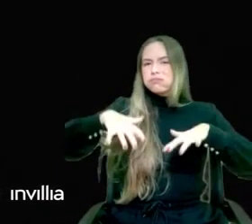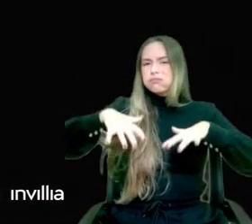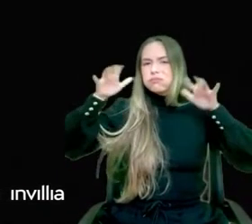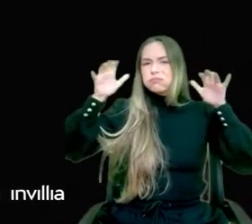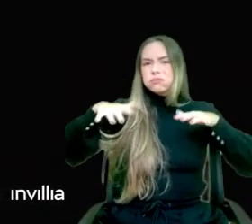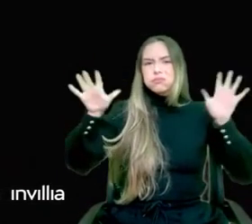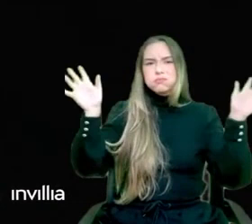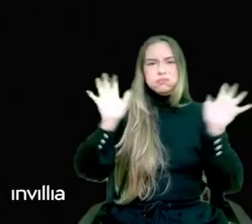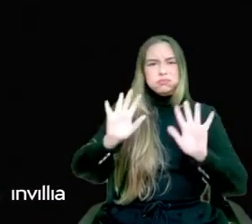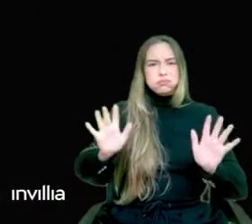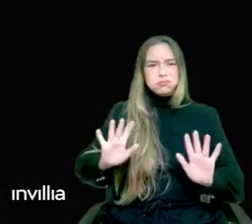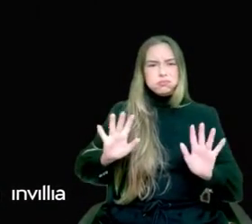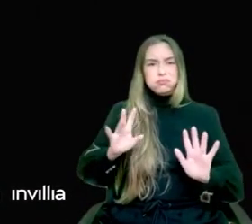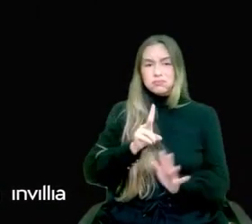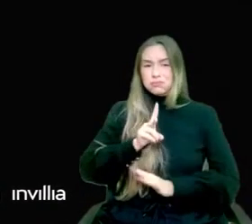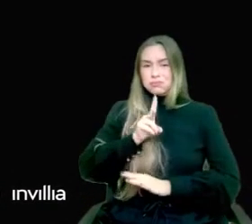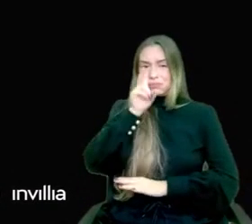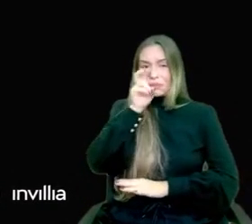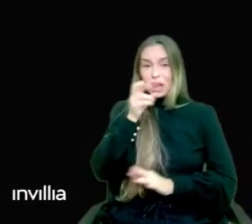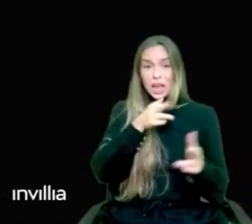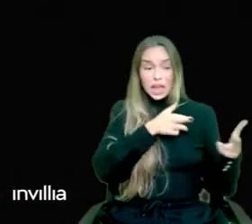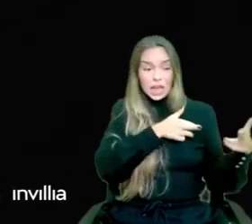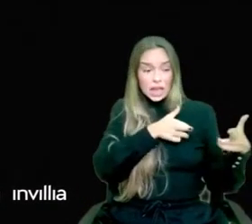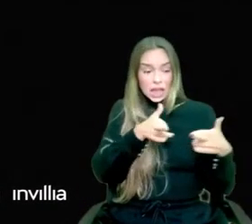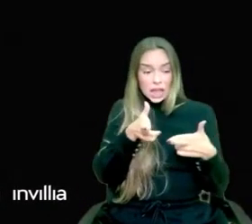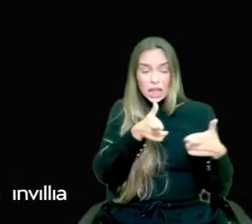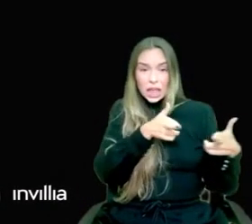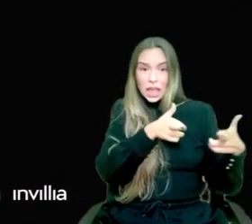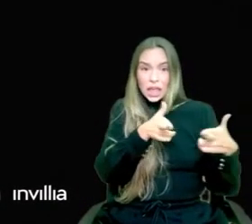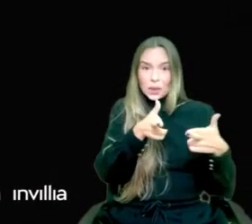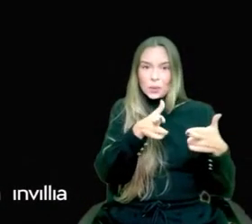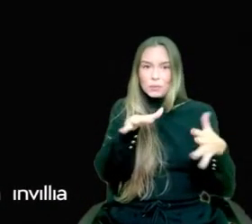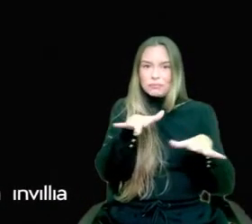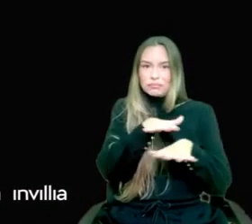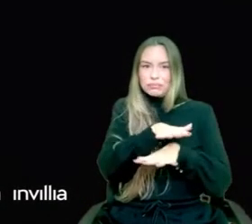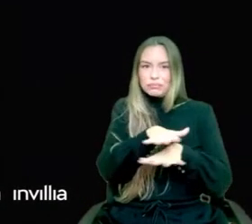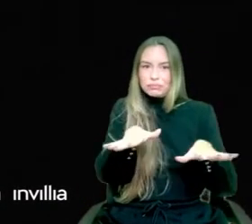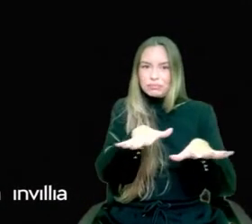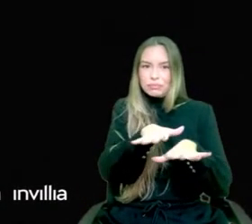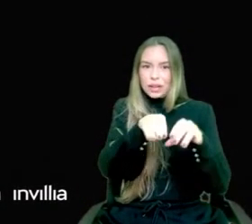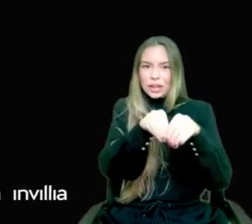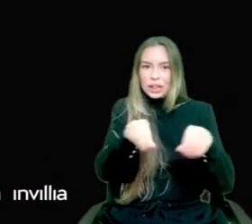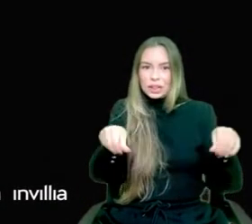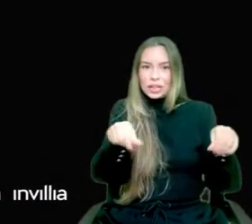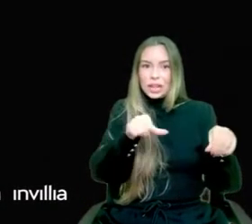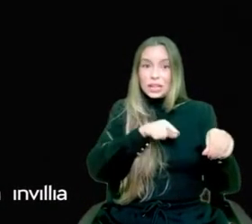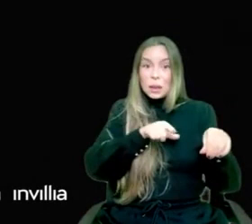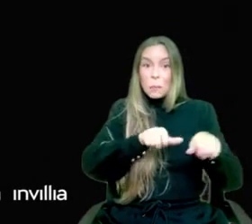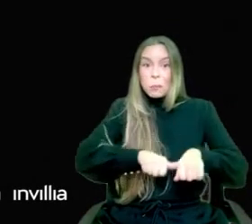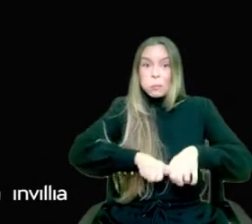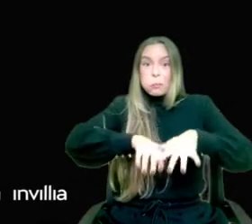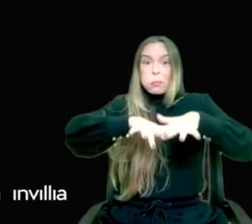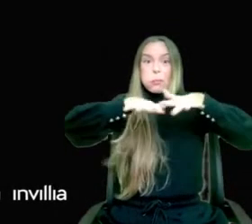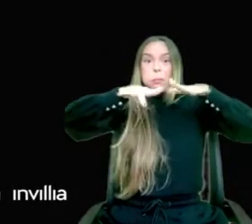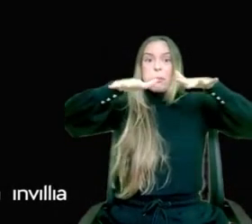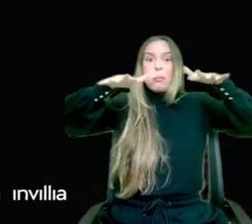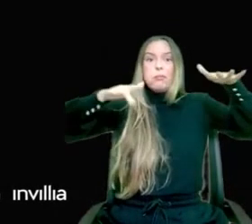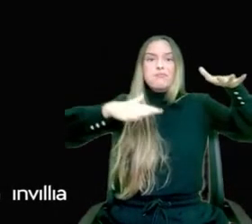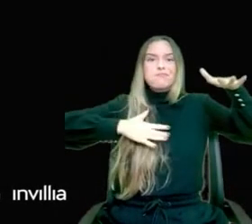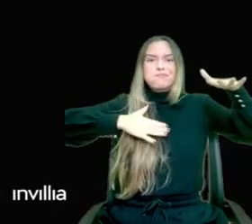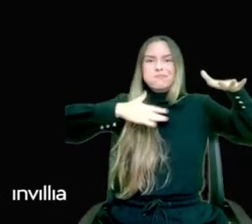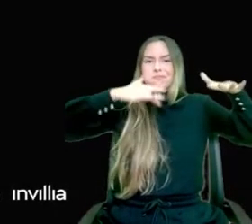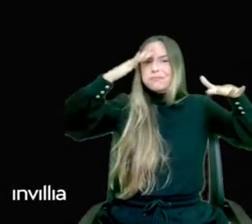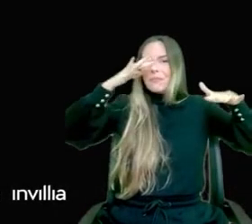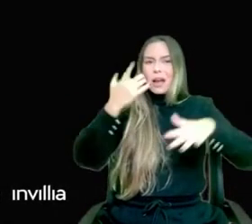Rivers that cut through the state have risen to unprecedented levels, flooding and